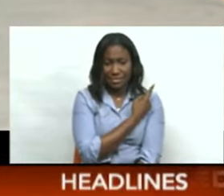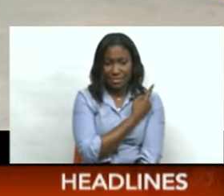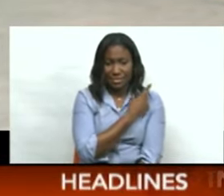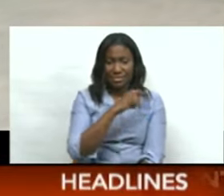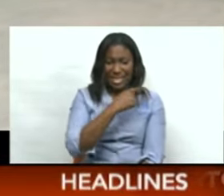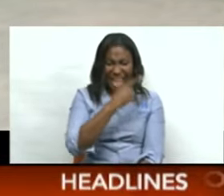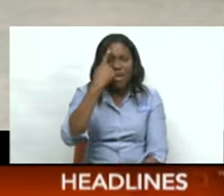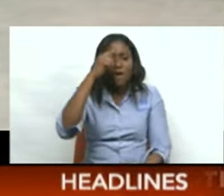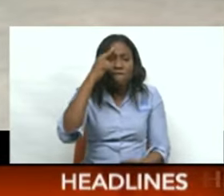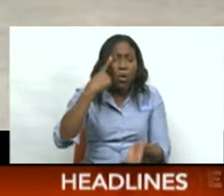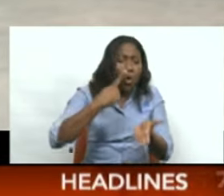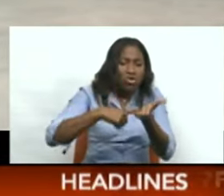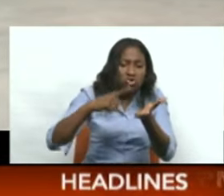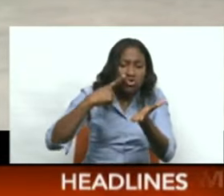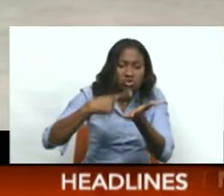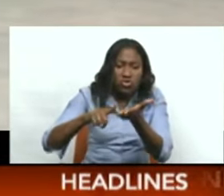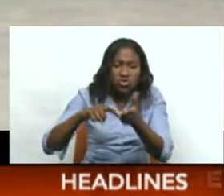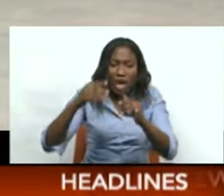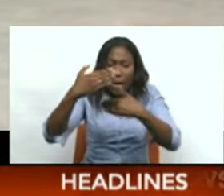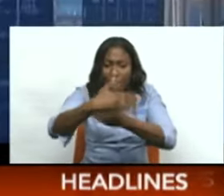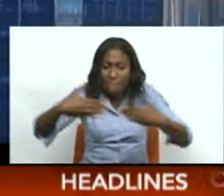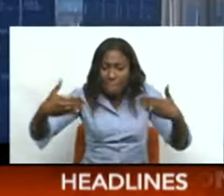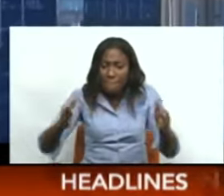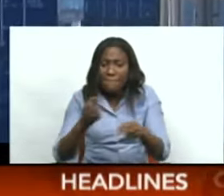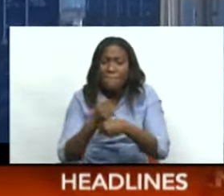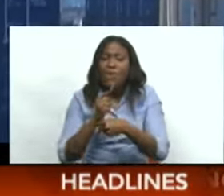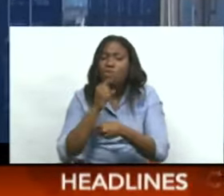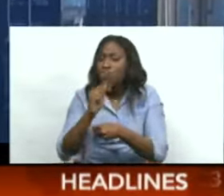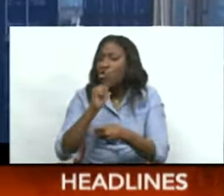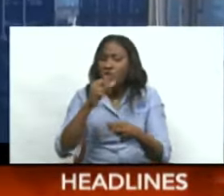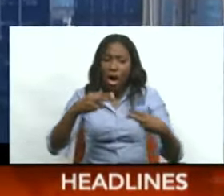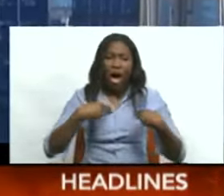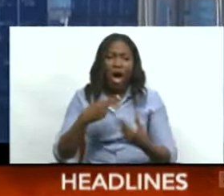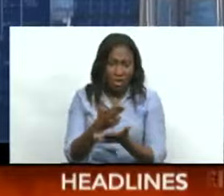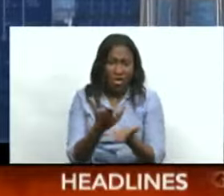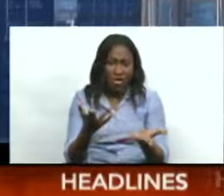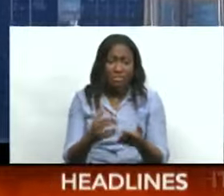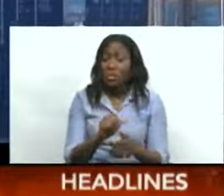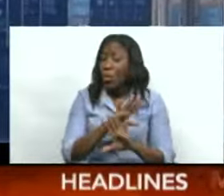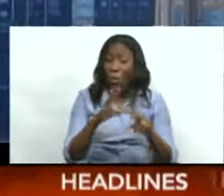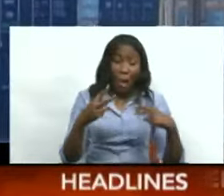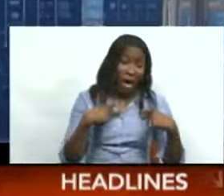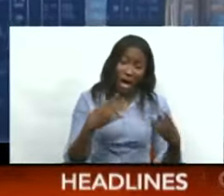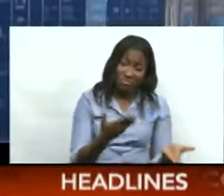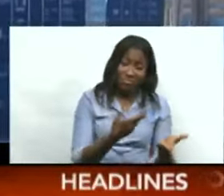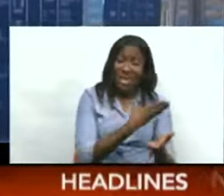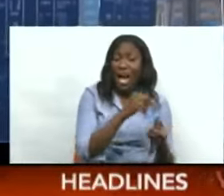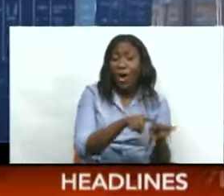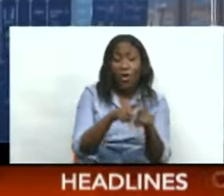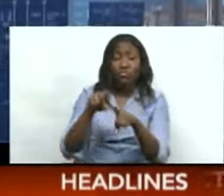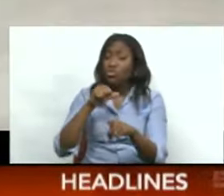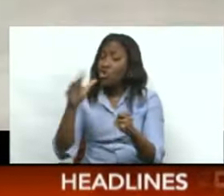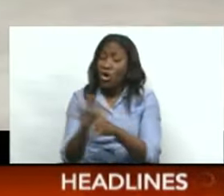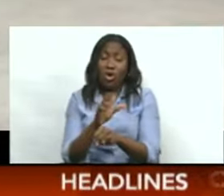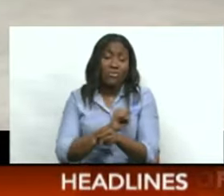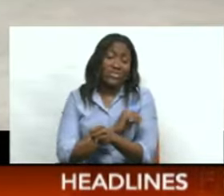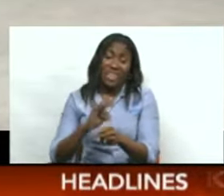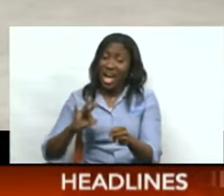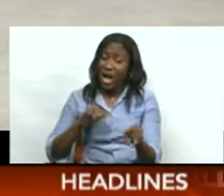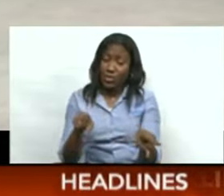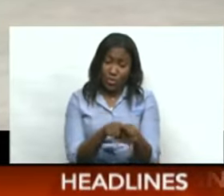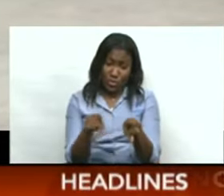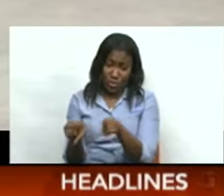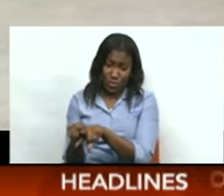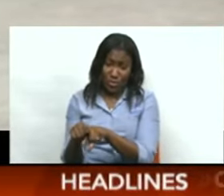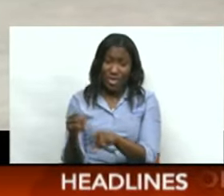leading to containers needing a physical examination and a staff shortage of almost 50% of what is required. Even more